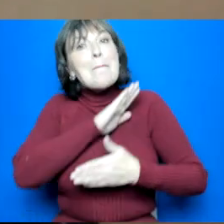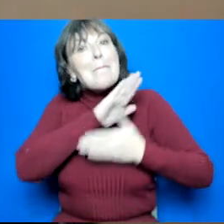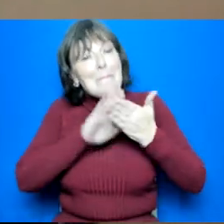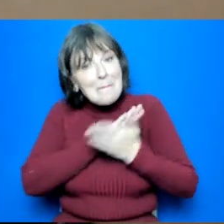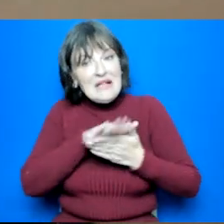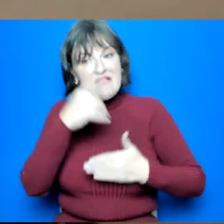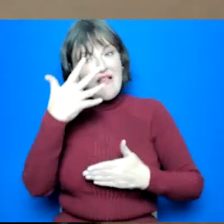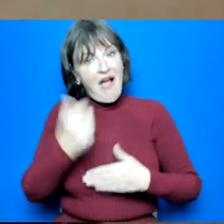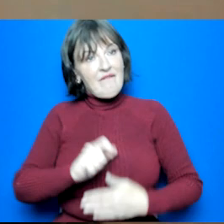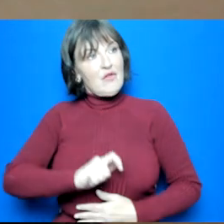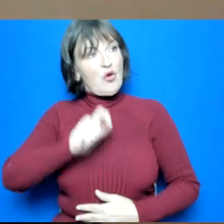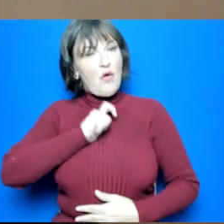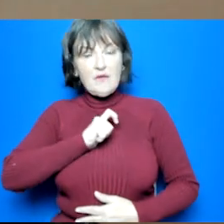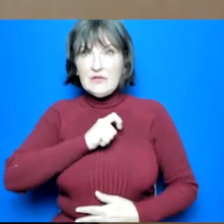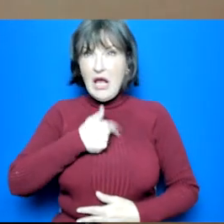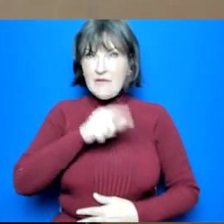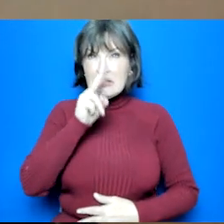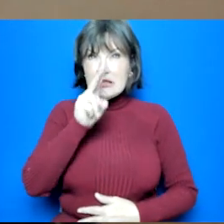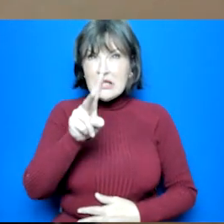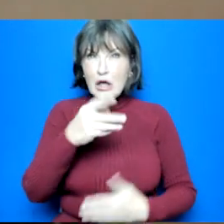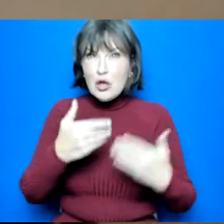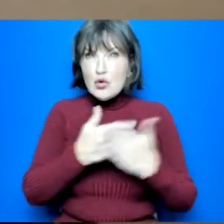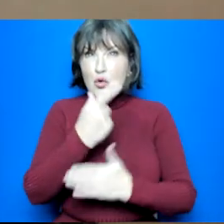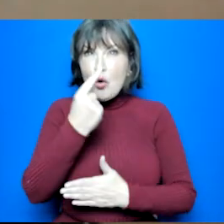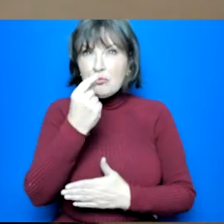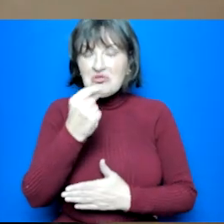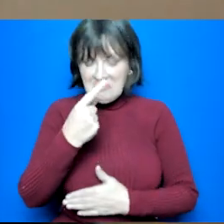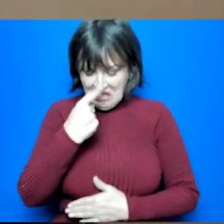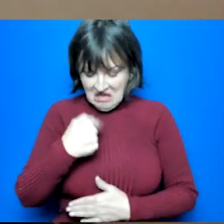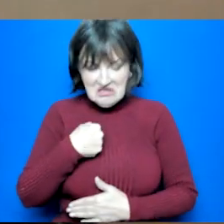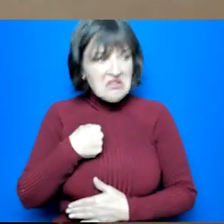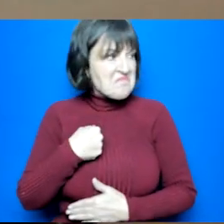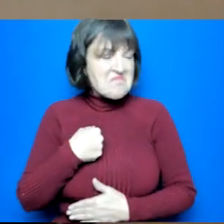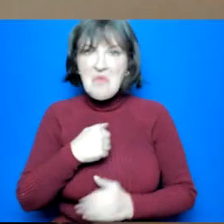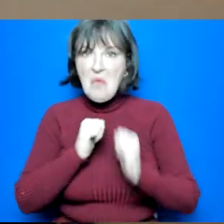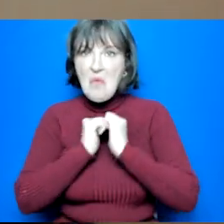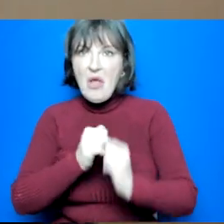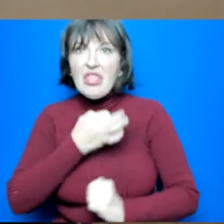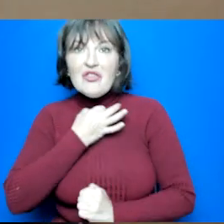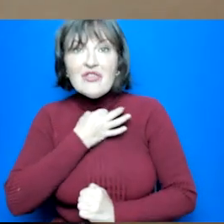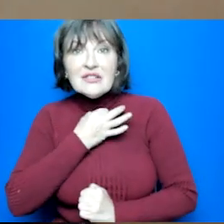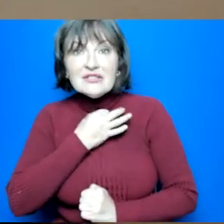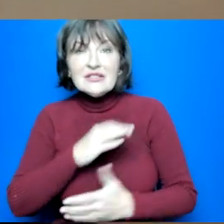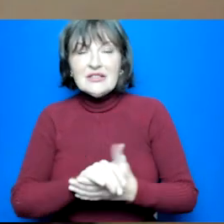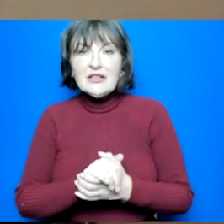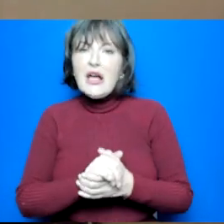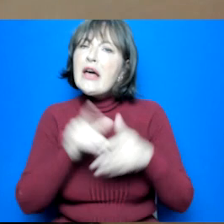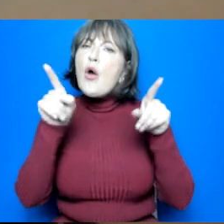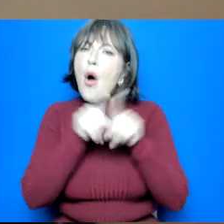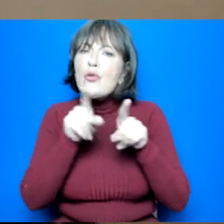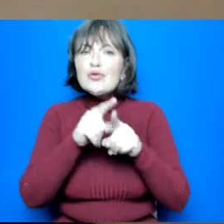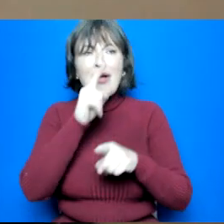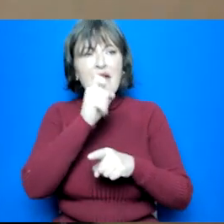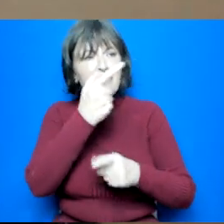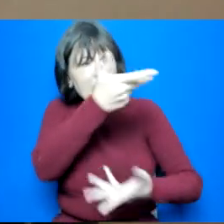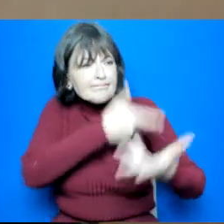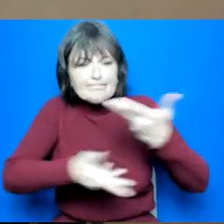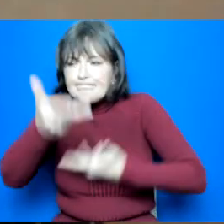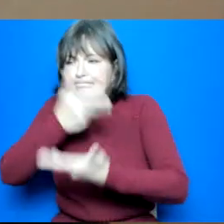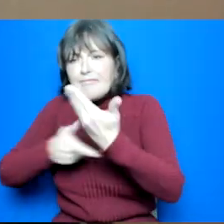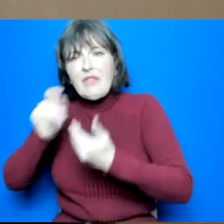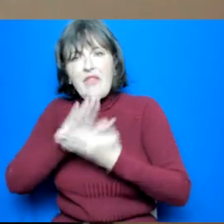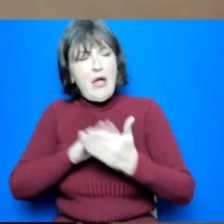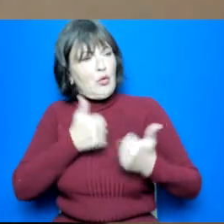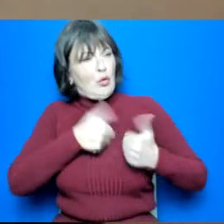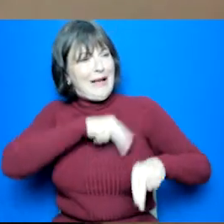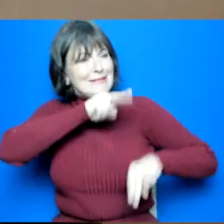their way as well we really encourage them to learn about the world of work and the various pathways and opportunities available so they can make the most of the things